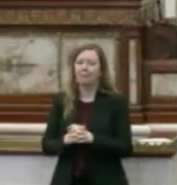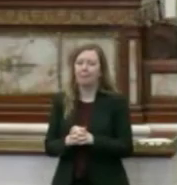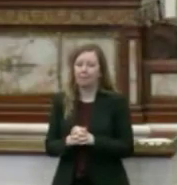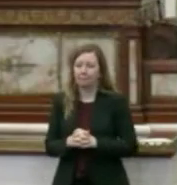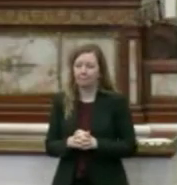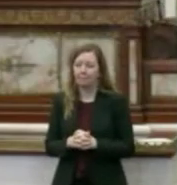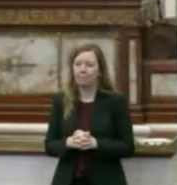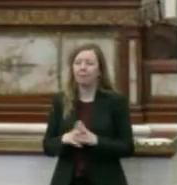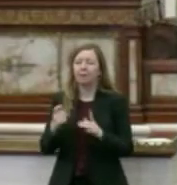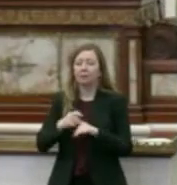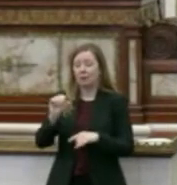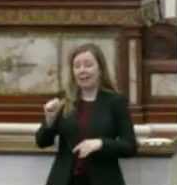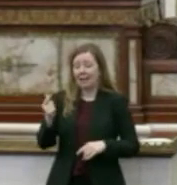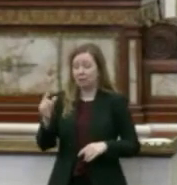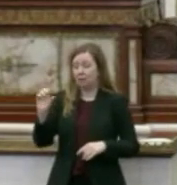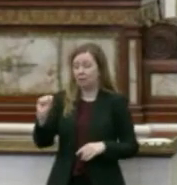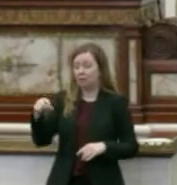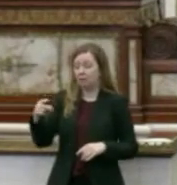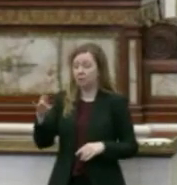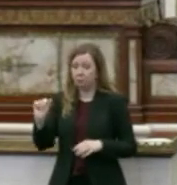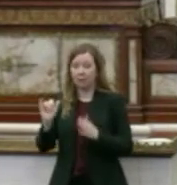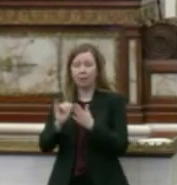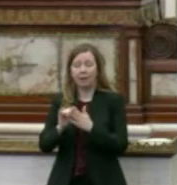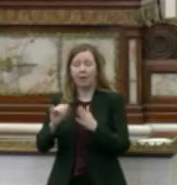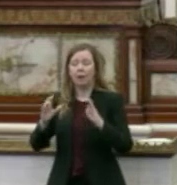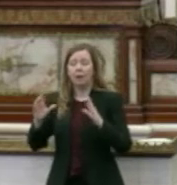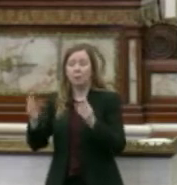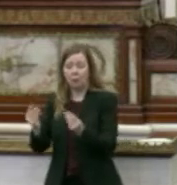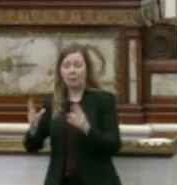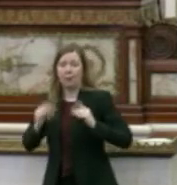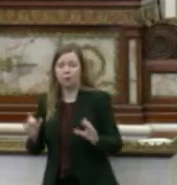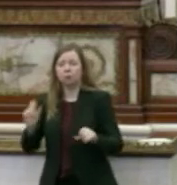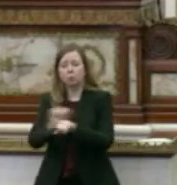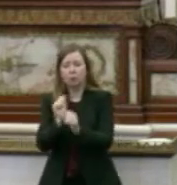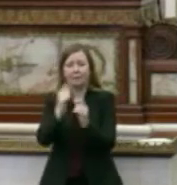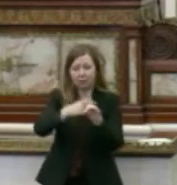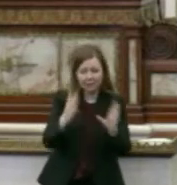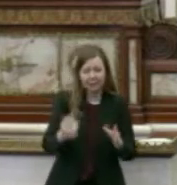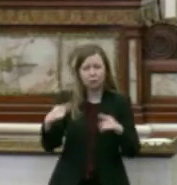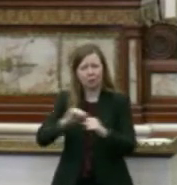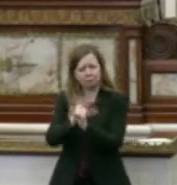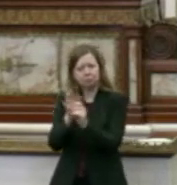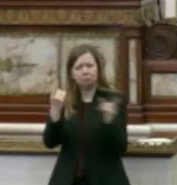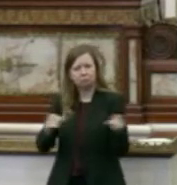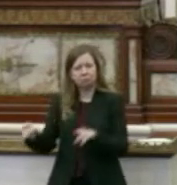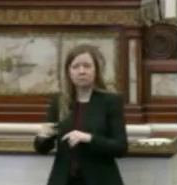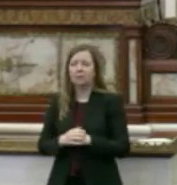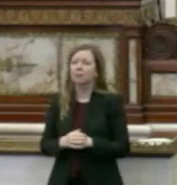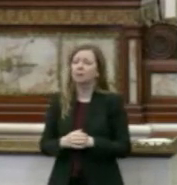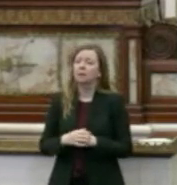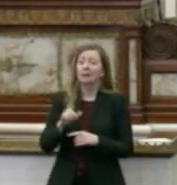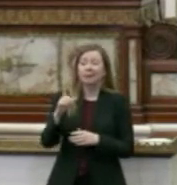made by Attorney General Soparo that property owners should work with their tenants during the COVID crisis by waiving late